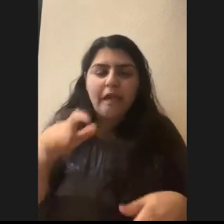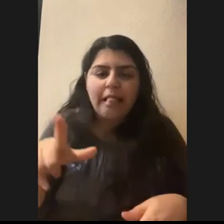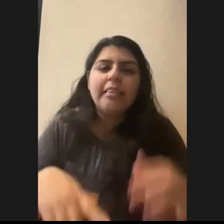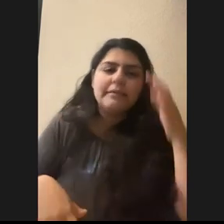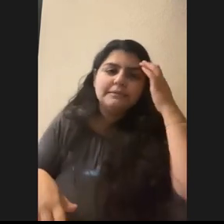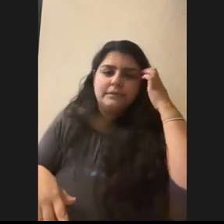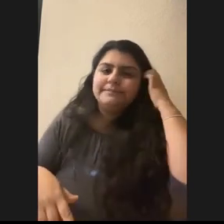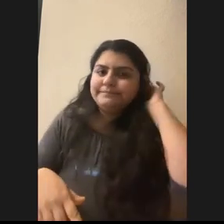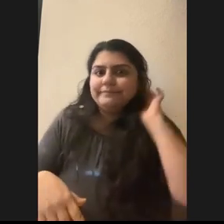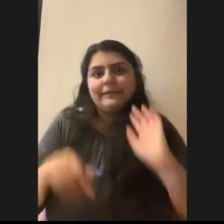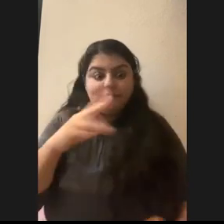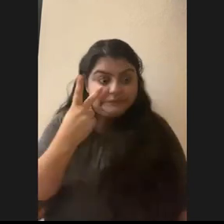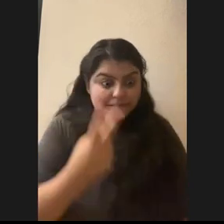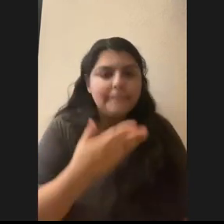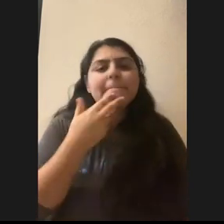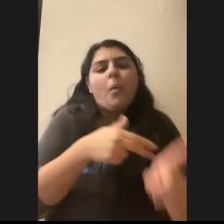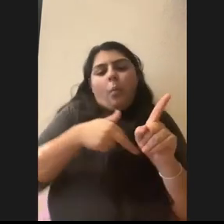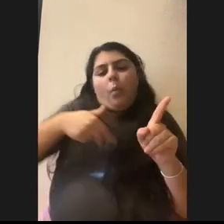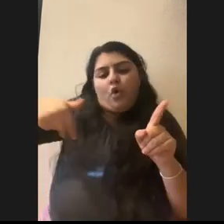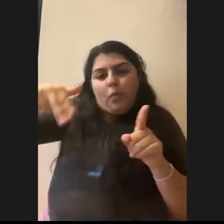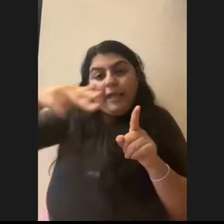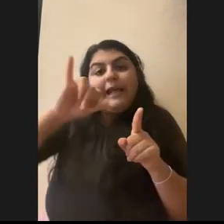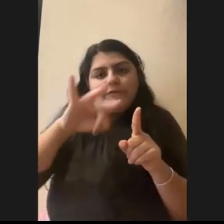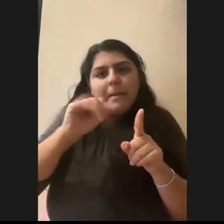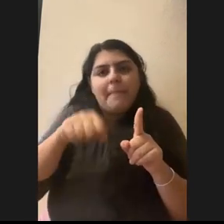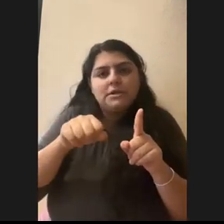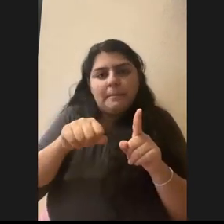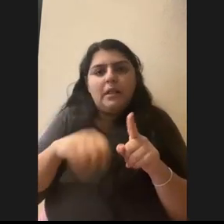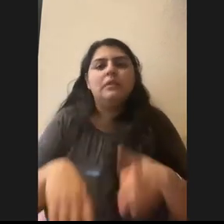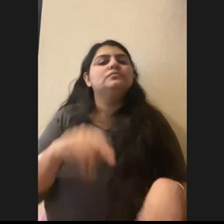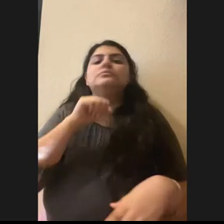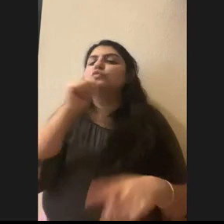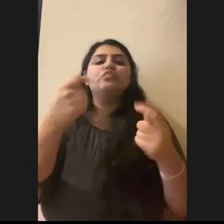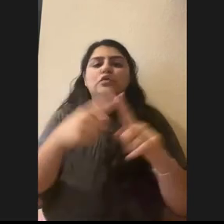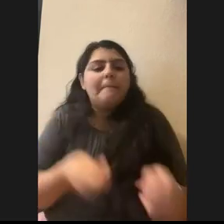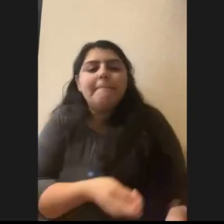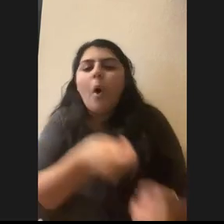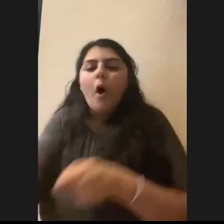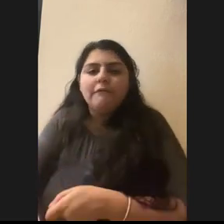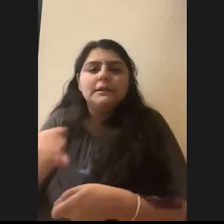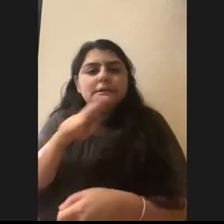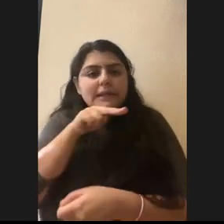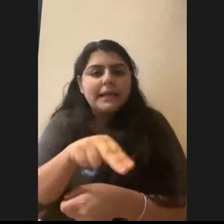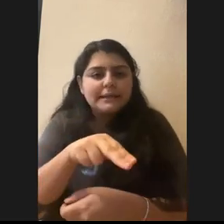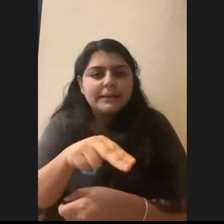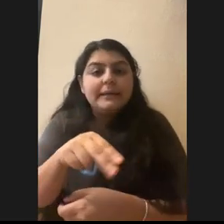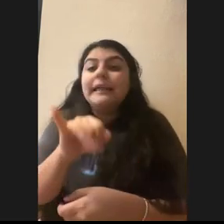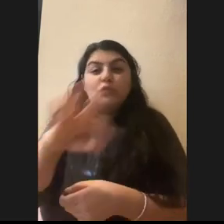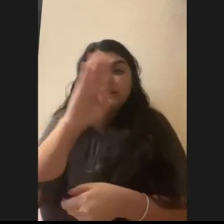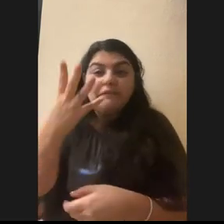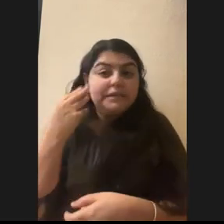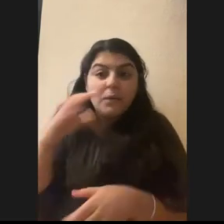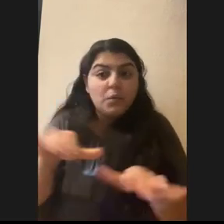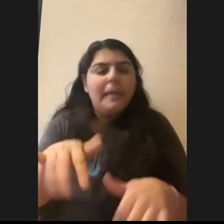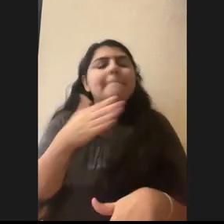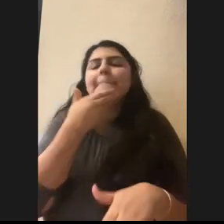so in that case, you just want to walk around it. you can, um, do not try to move the snake, especially if you don't, if you've never done that, just walk around